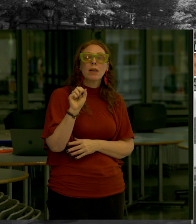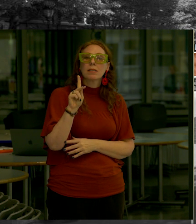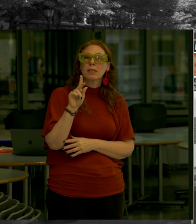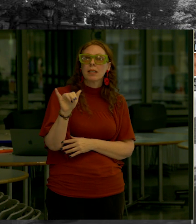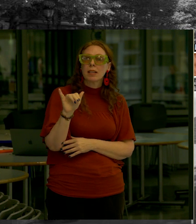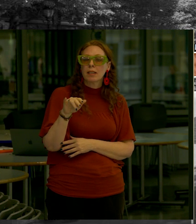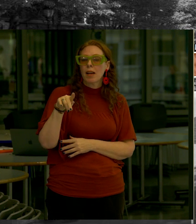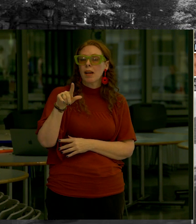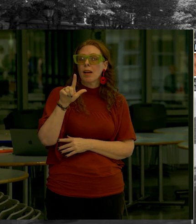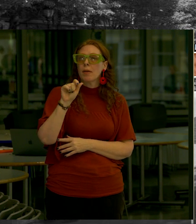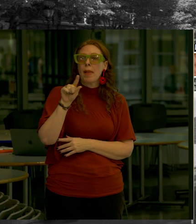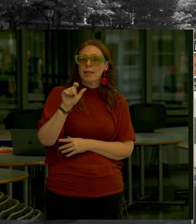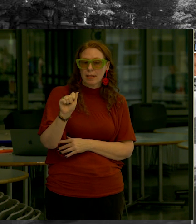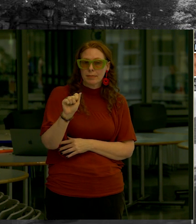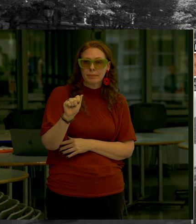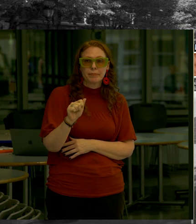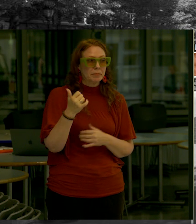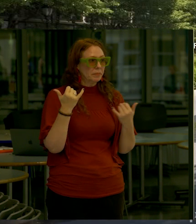and this is the existing